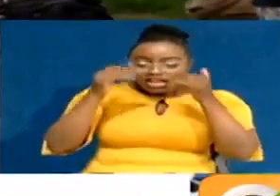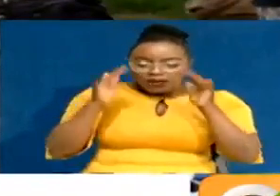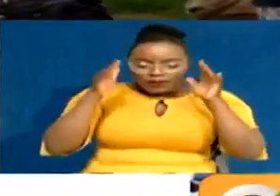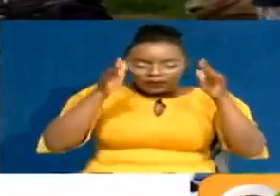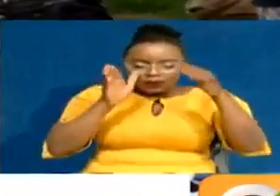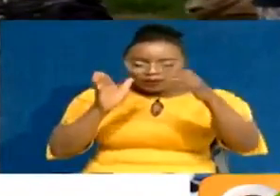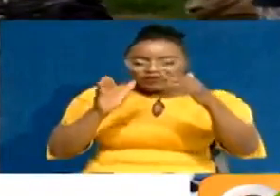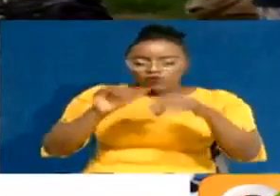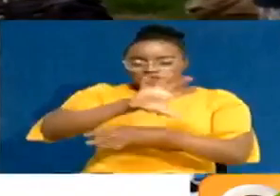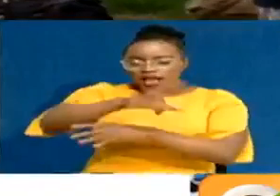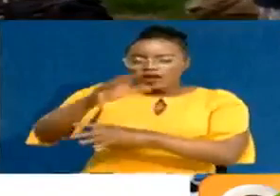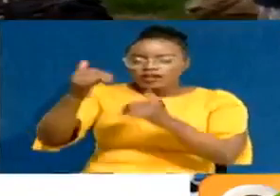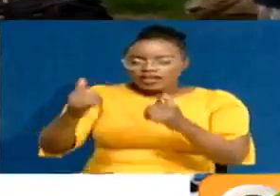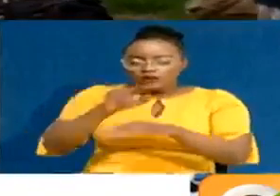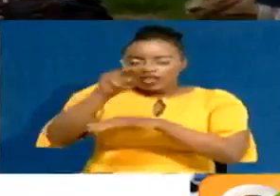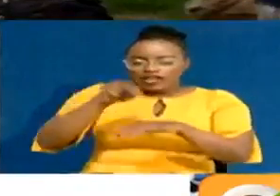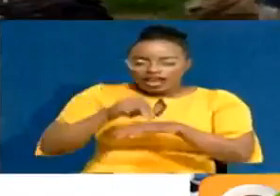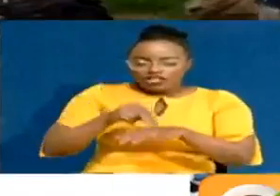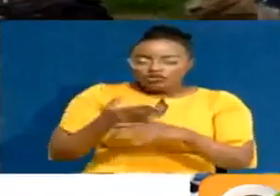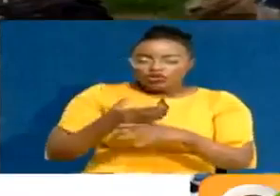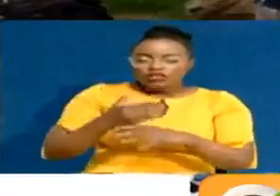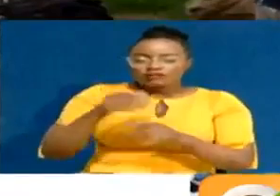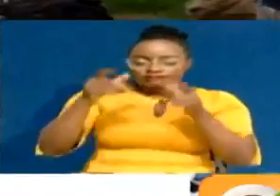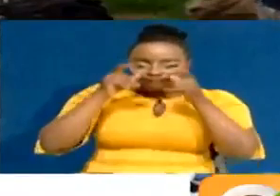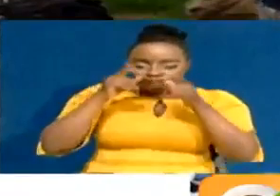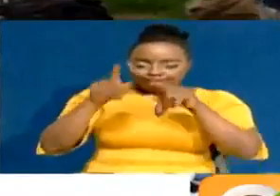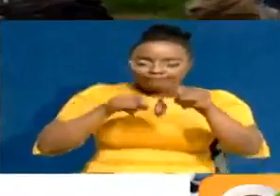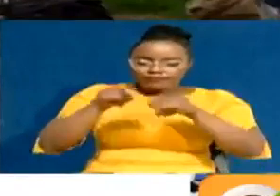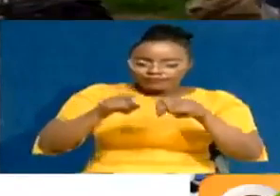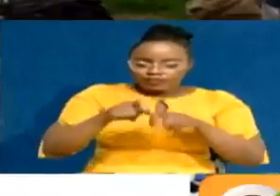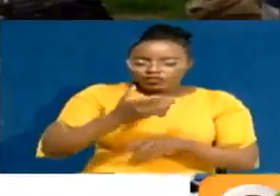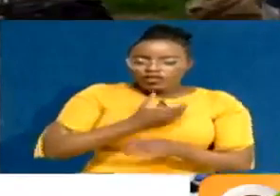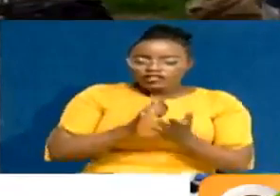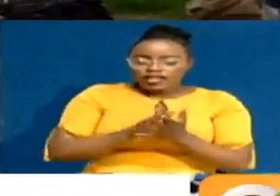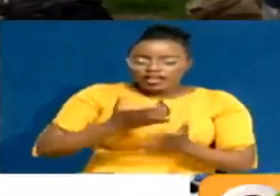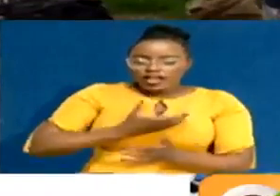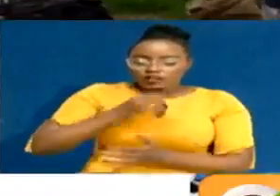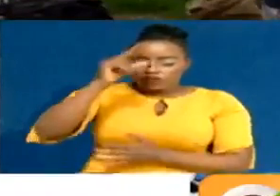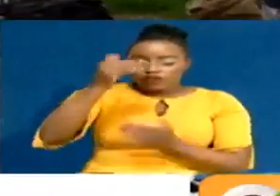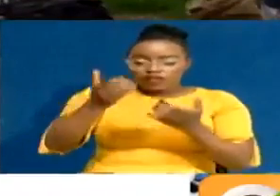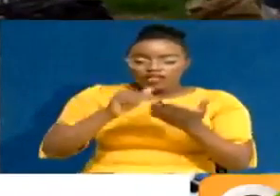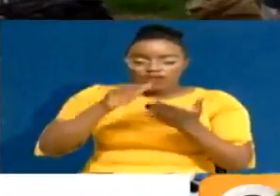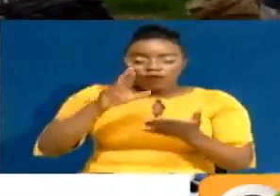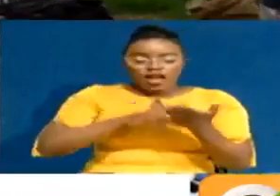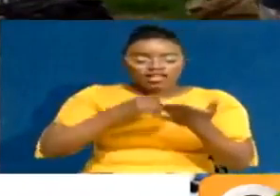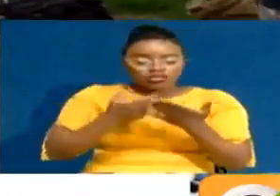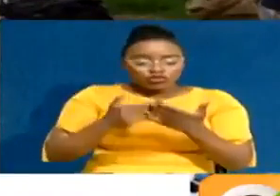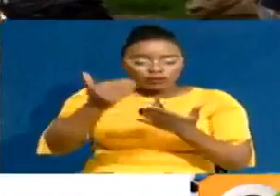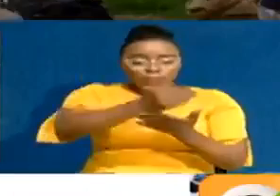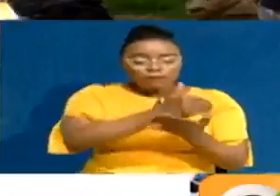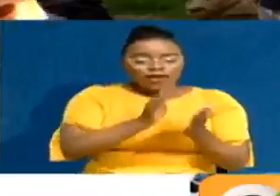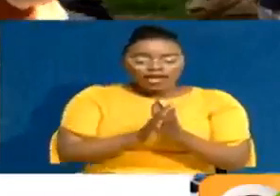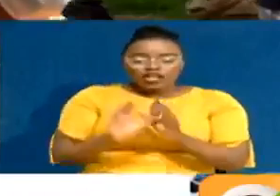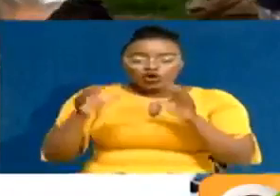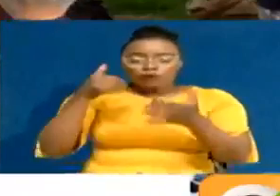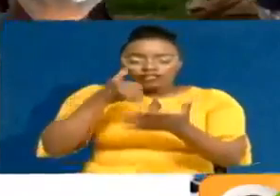now shifting to the counties, the National AIDS Control Council and the Council of Governors say that there is need for more resource mobilization and